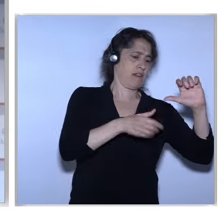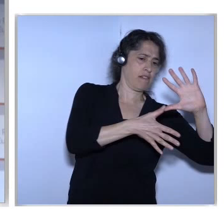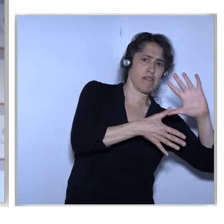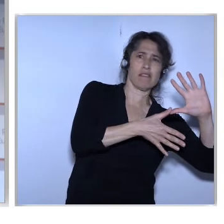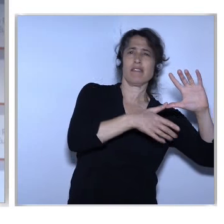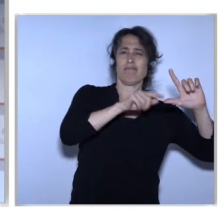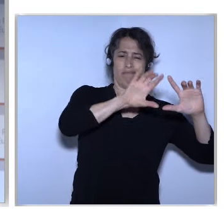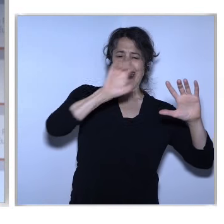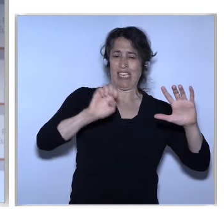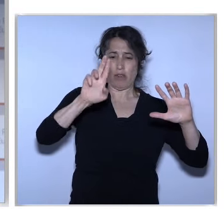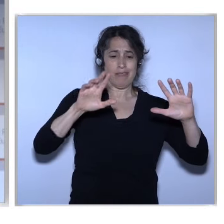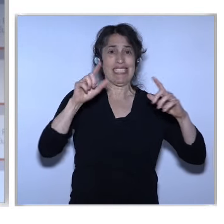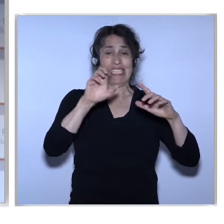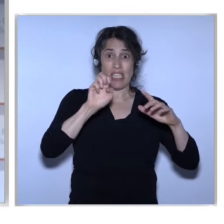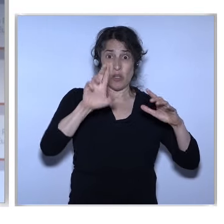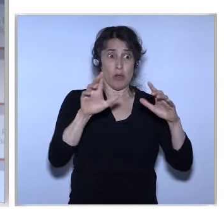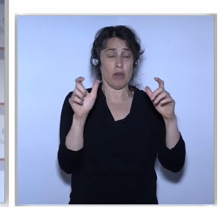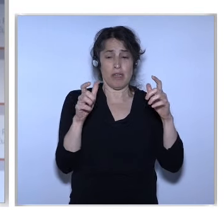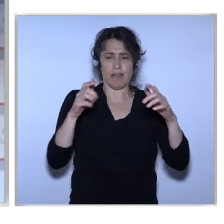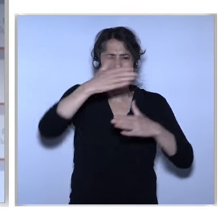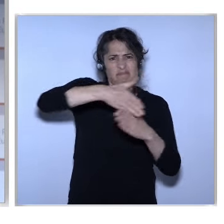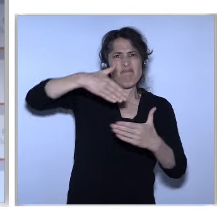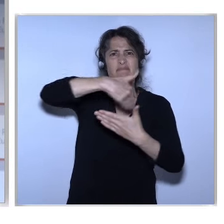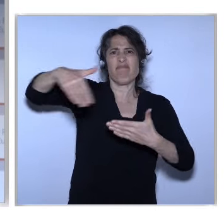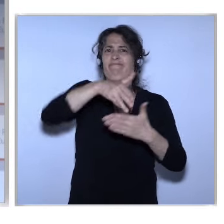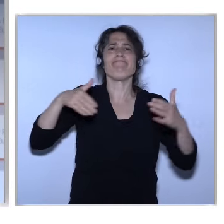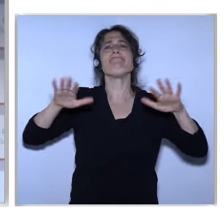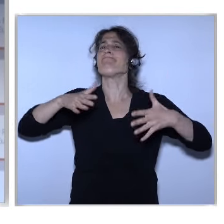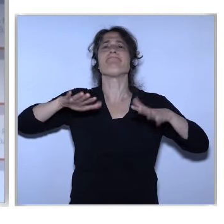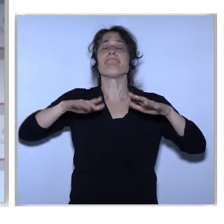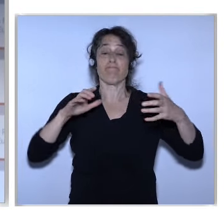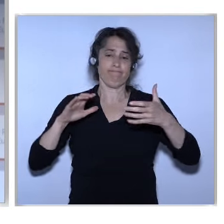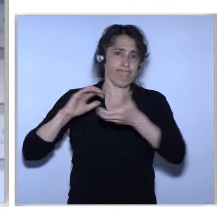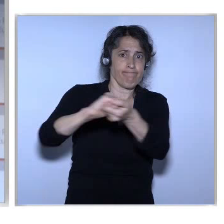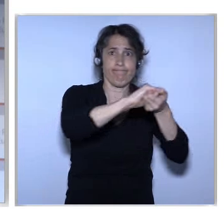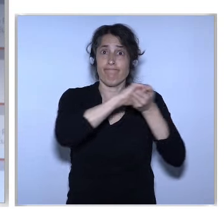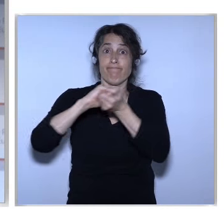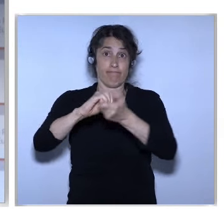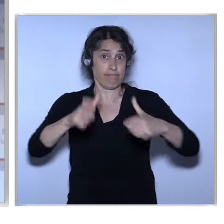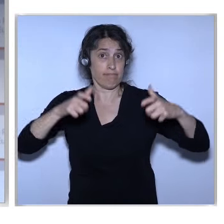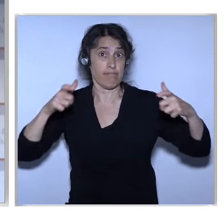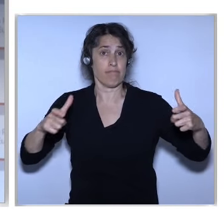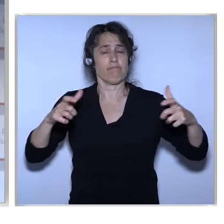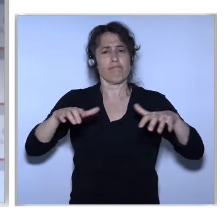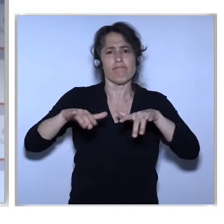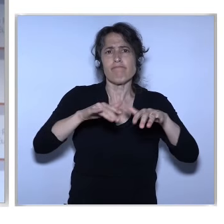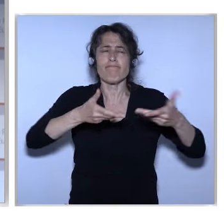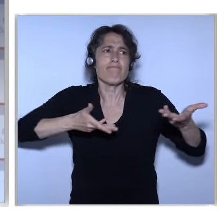and gentlemen Digital assembly is a culmination of Latvia's digital presidency